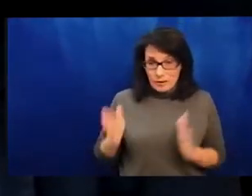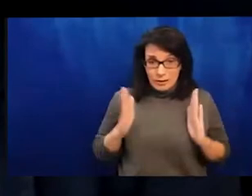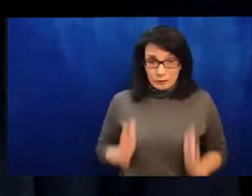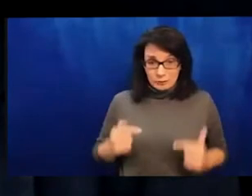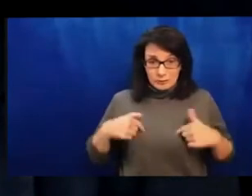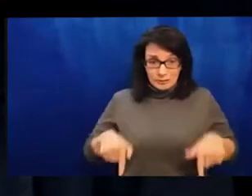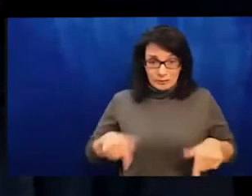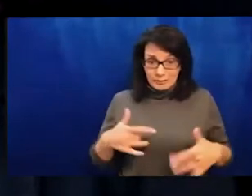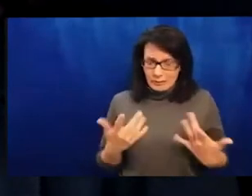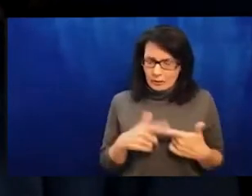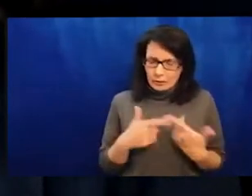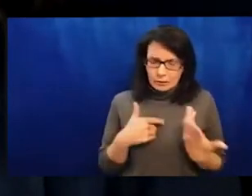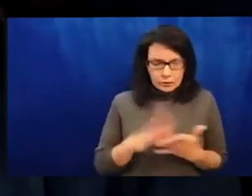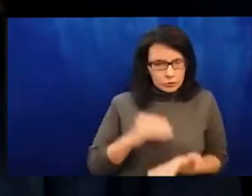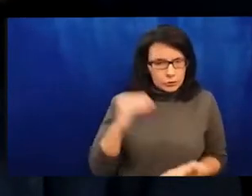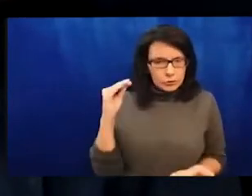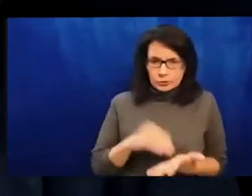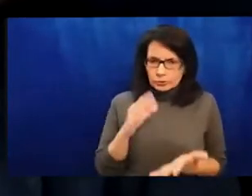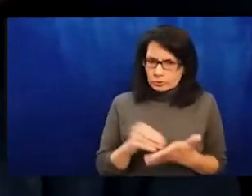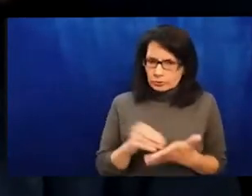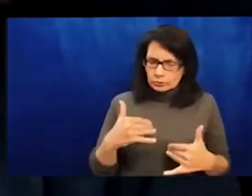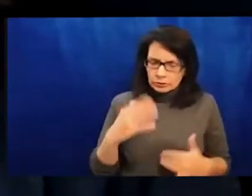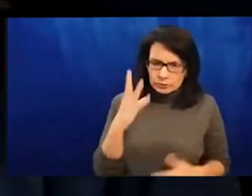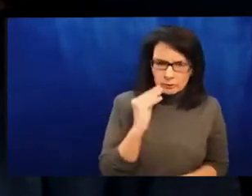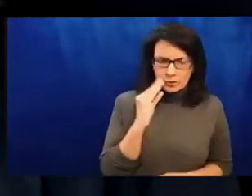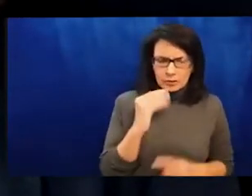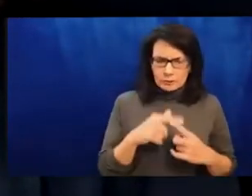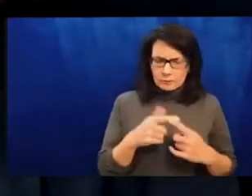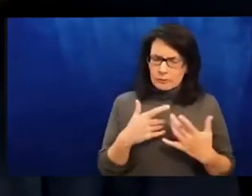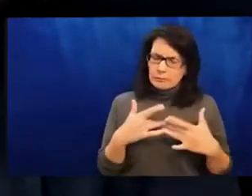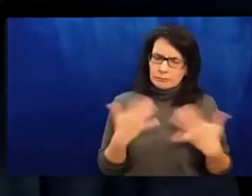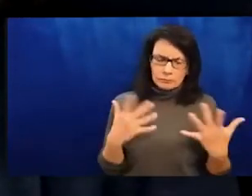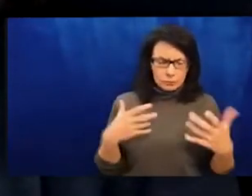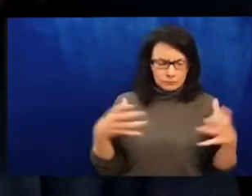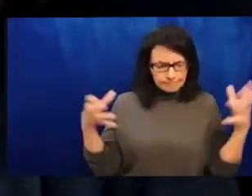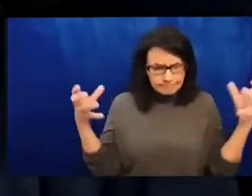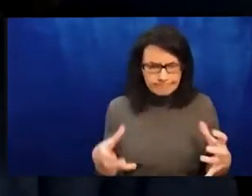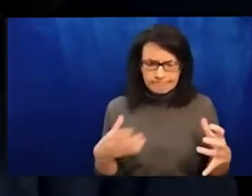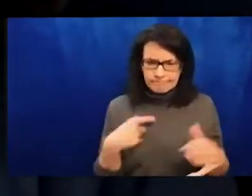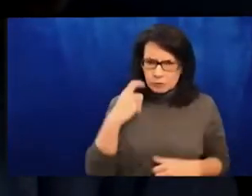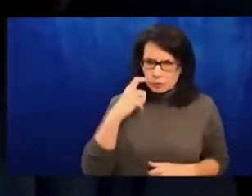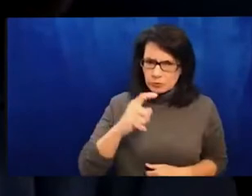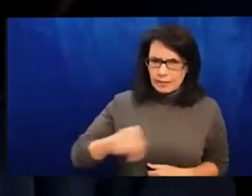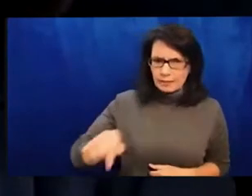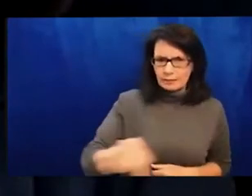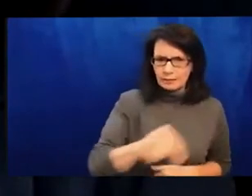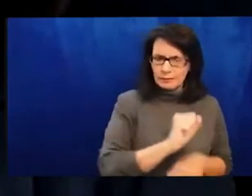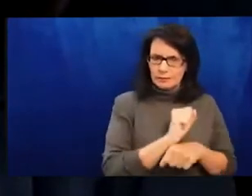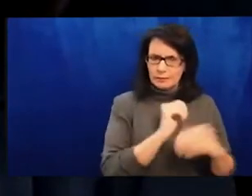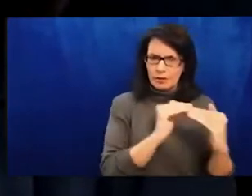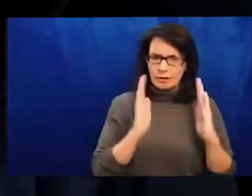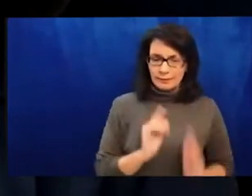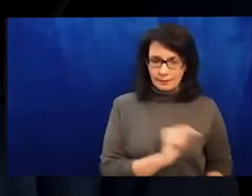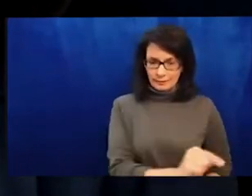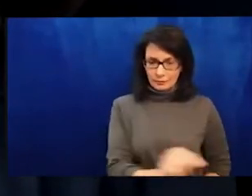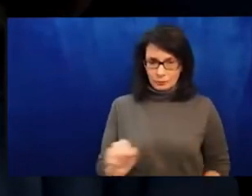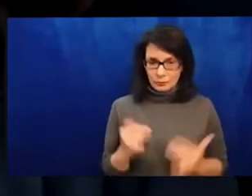be done and this event is but one of many in the ways in which you can support and inform yourself about the war as it unfolds.